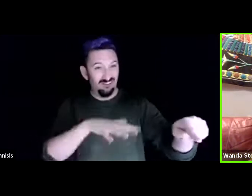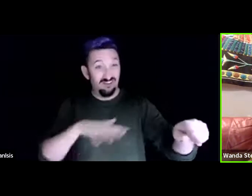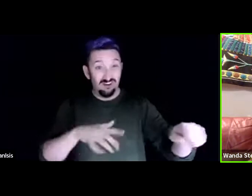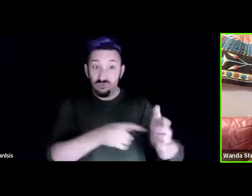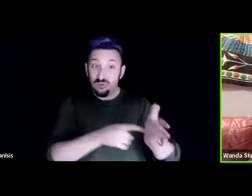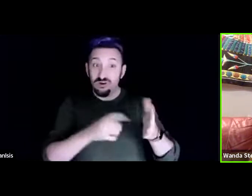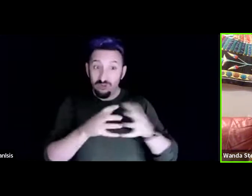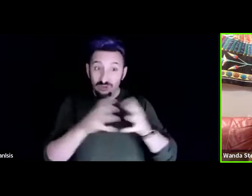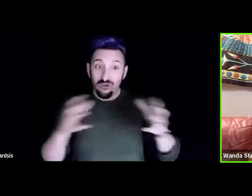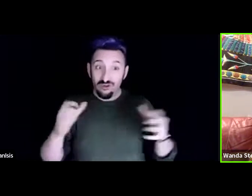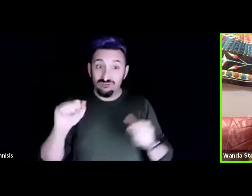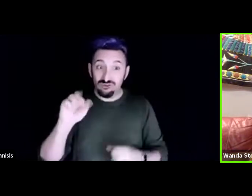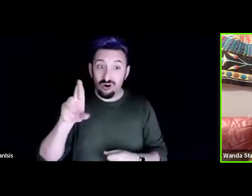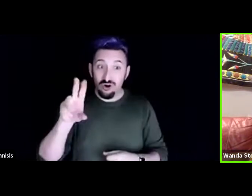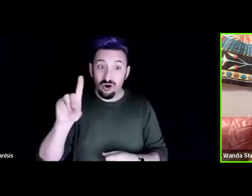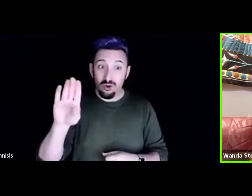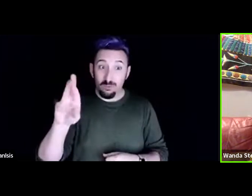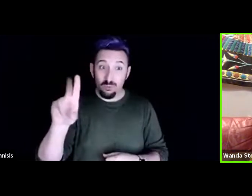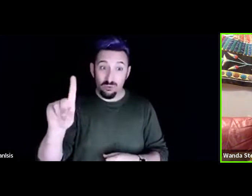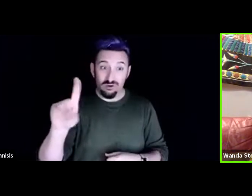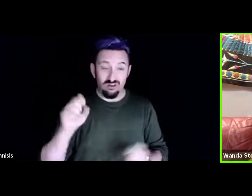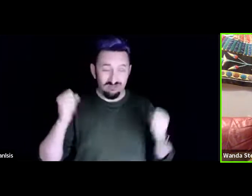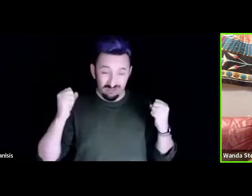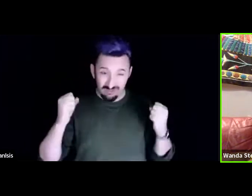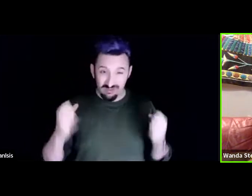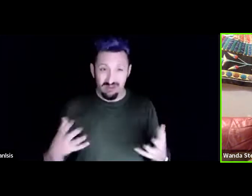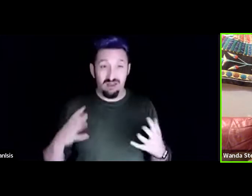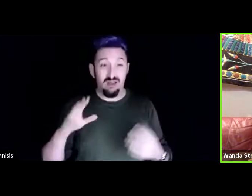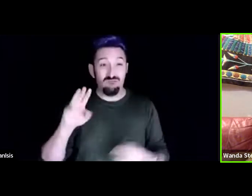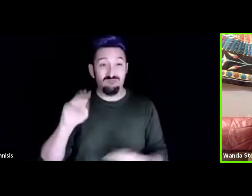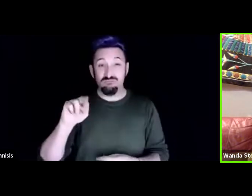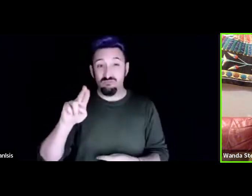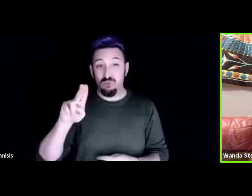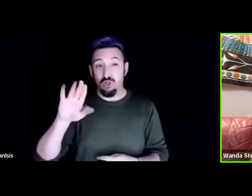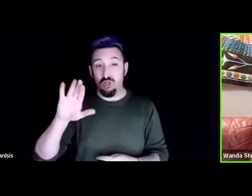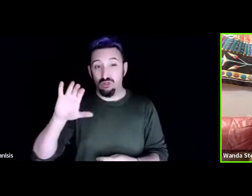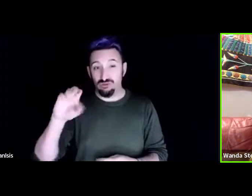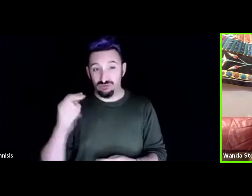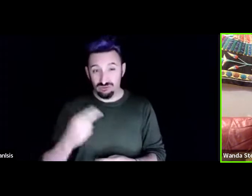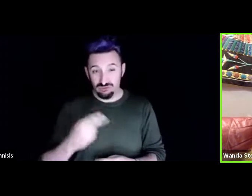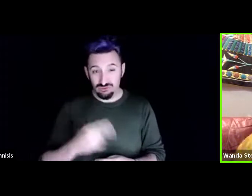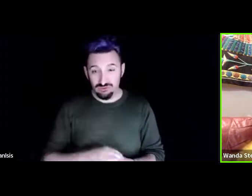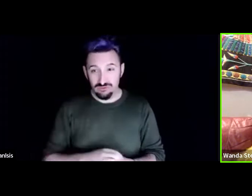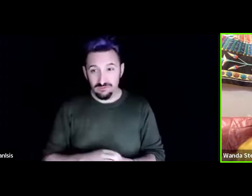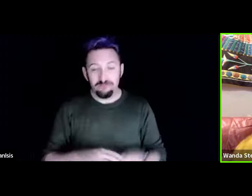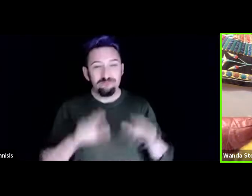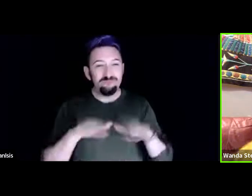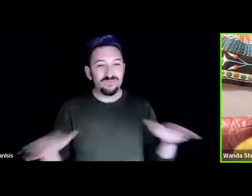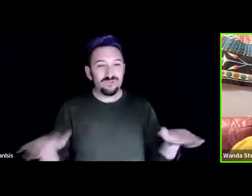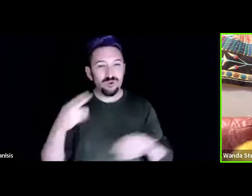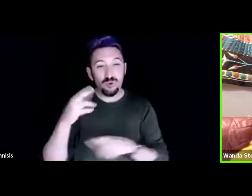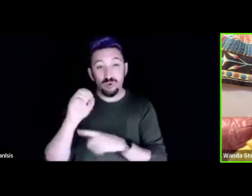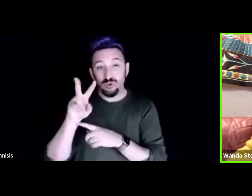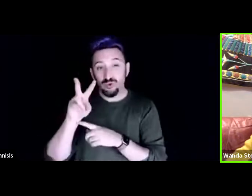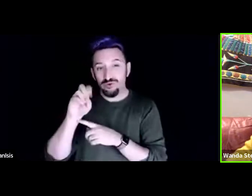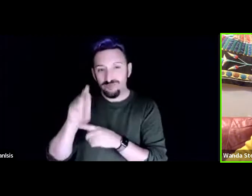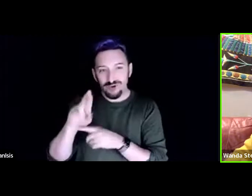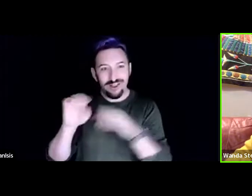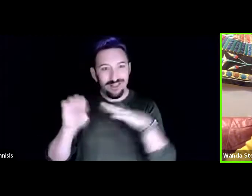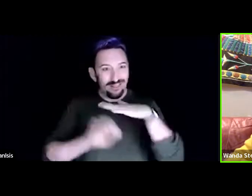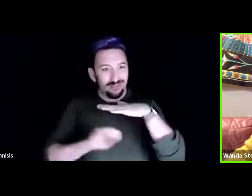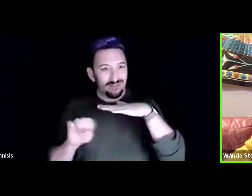whole lot of mulch and the children at hoover elementary learned how to become